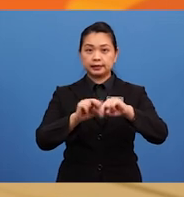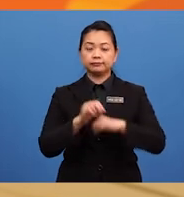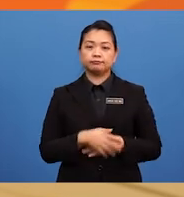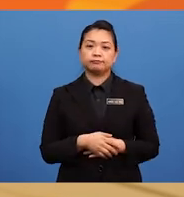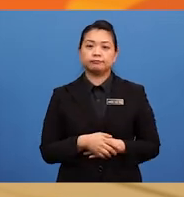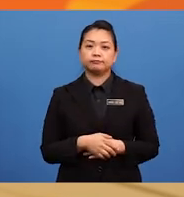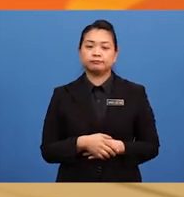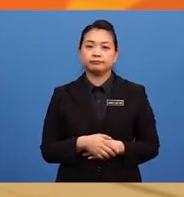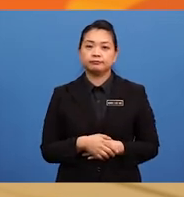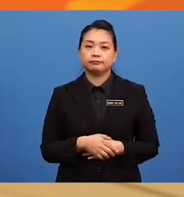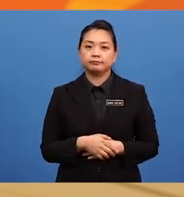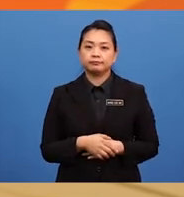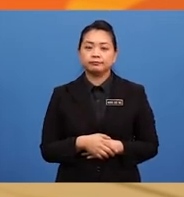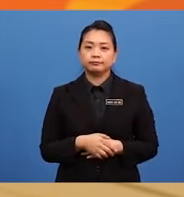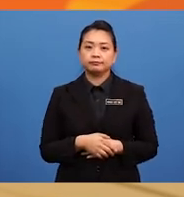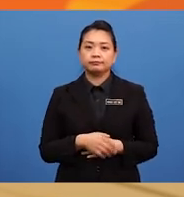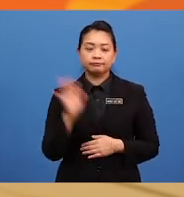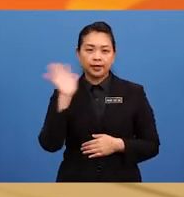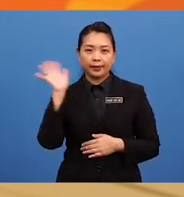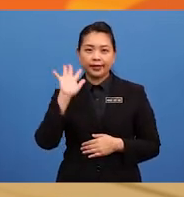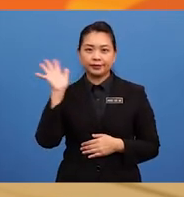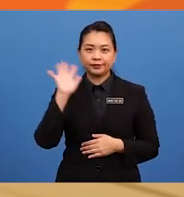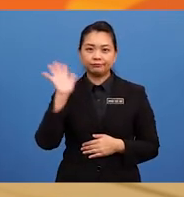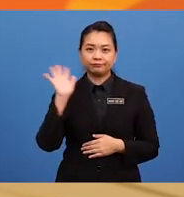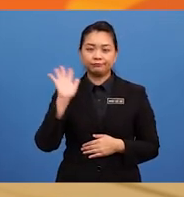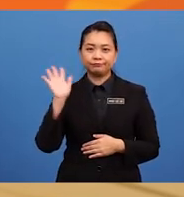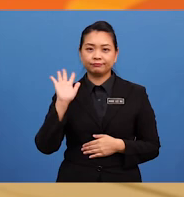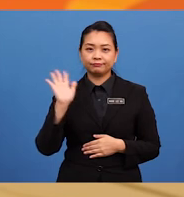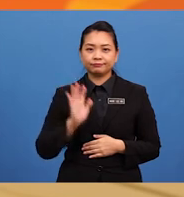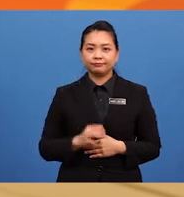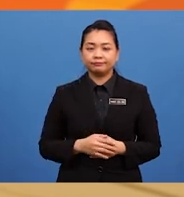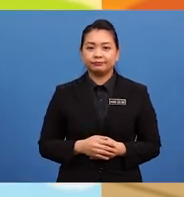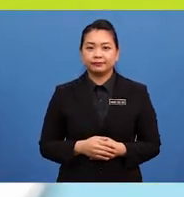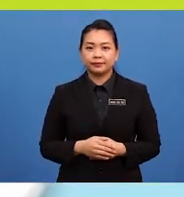That will be all for now. Until then, goodbye boys and girls!